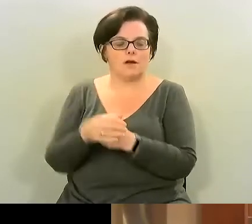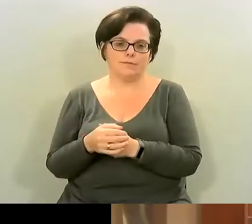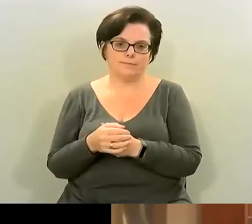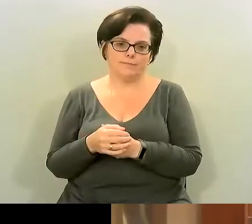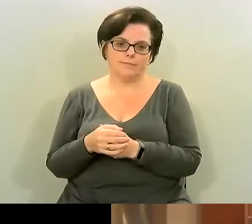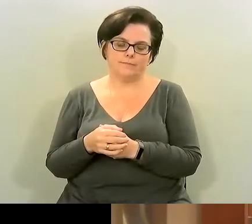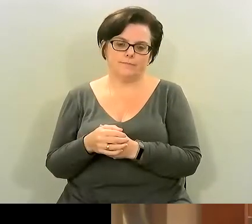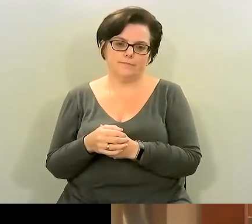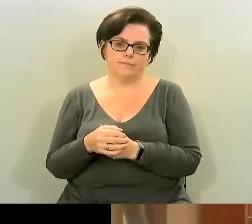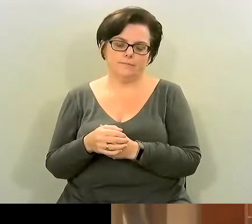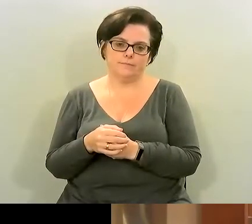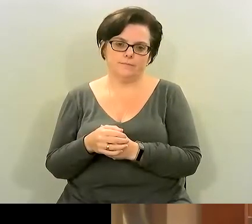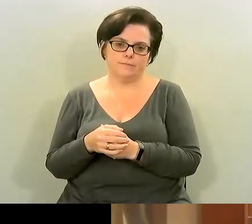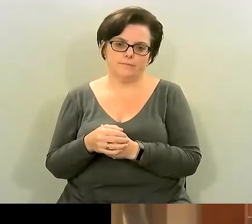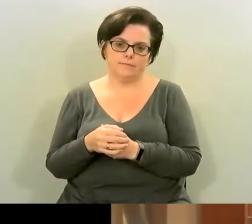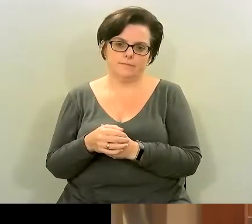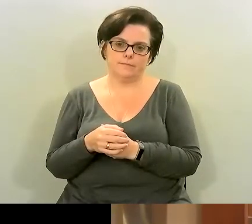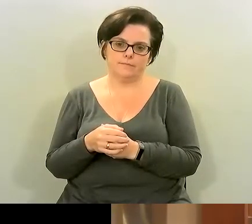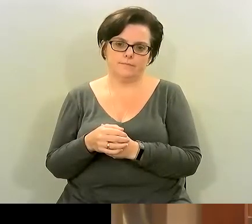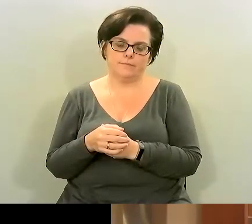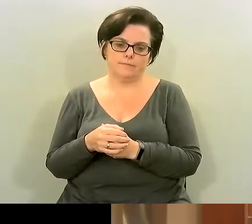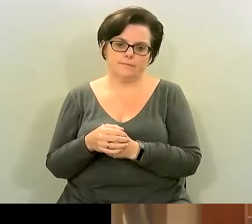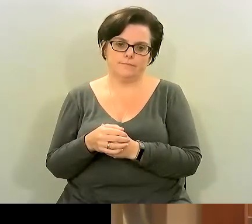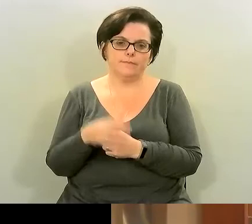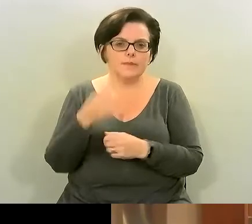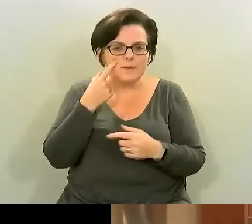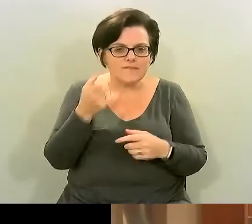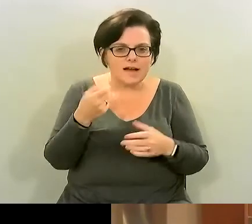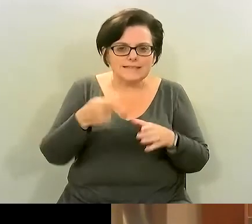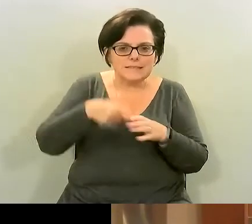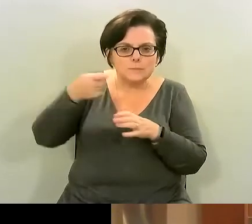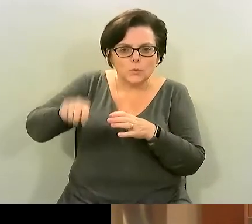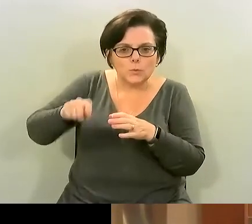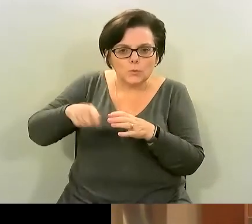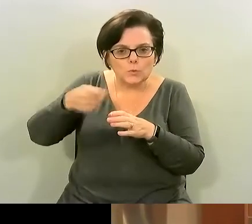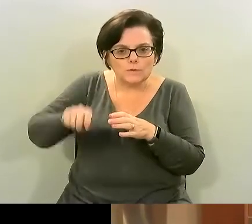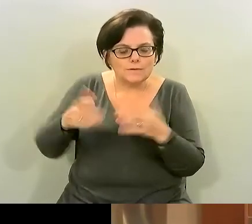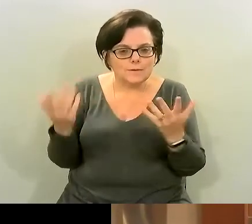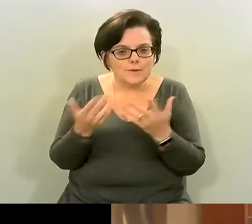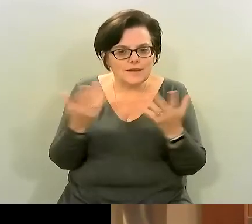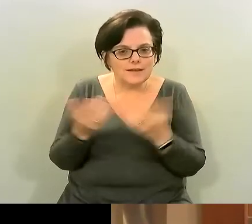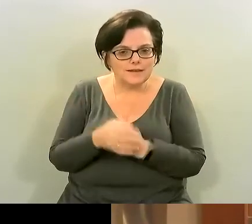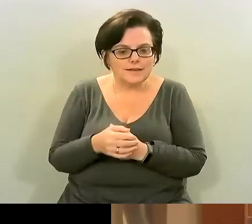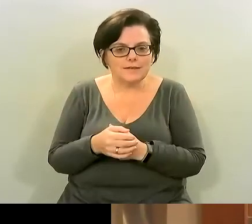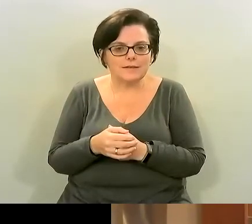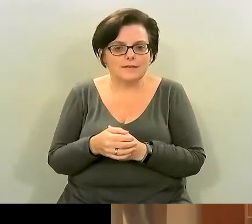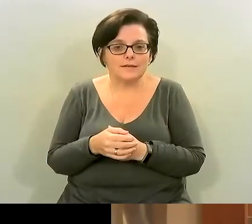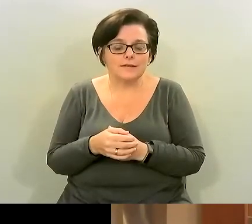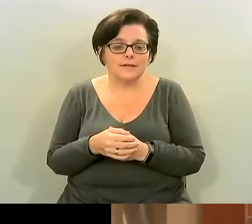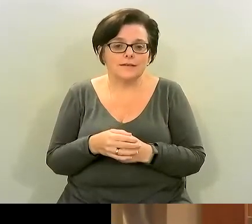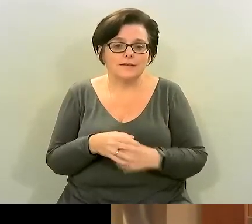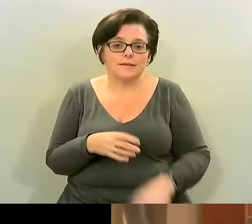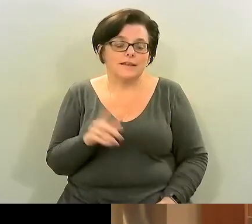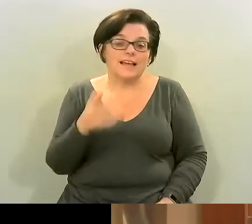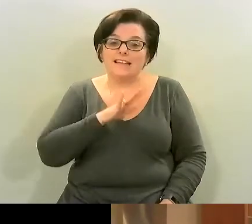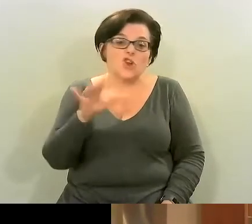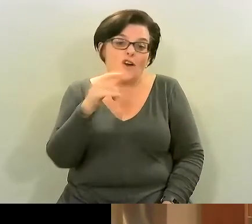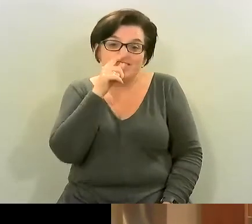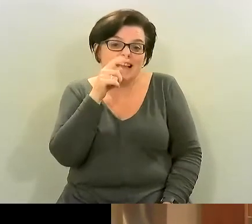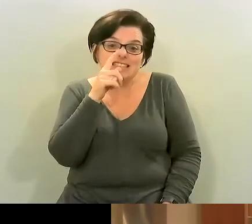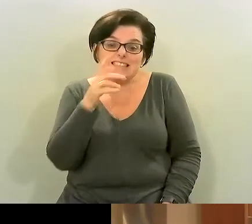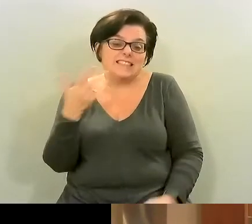if can find it here it is and you know nothing super fancy about this i'm going to just